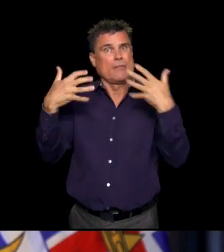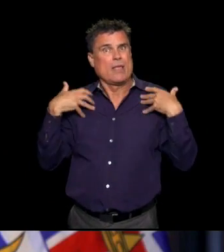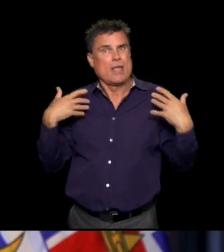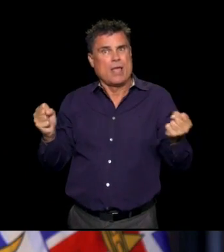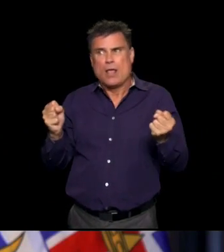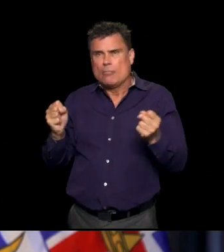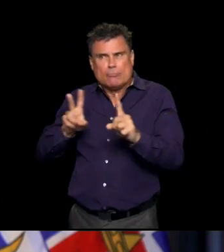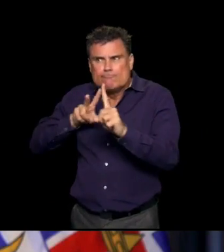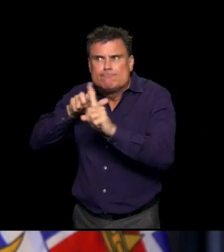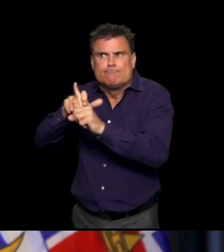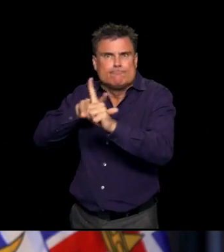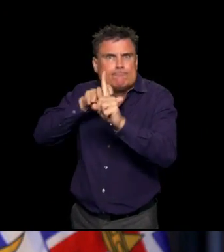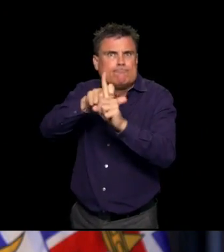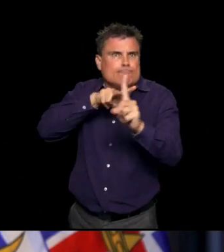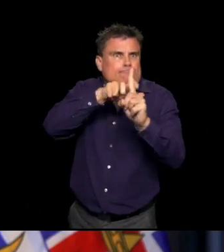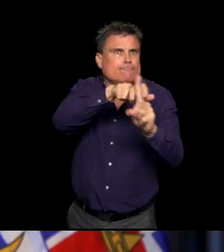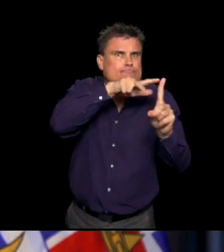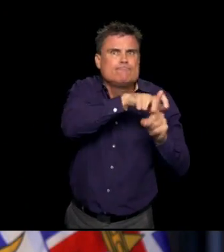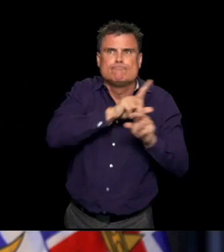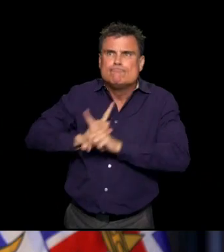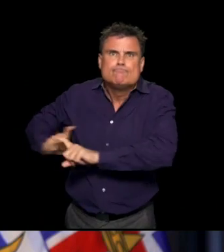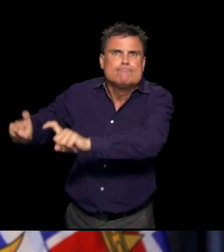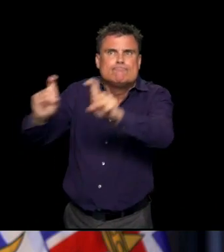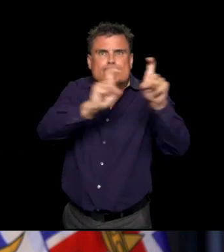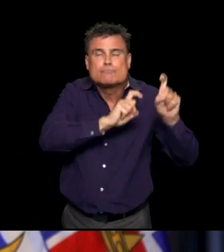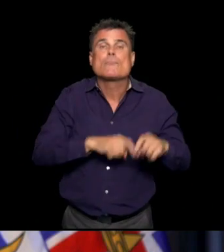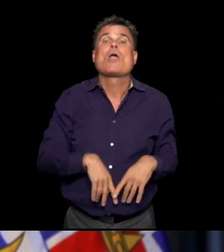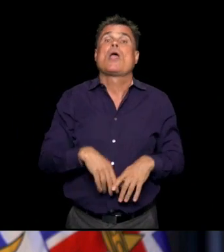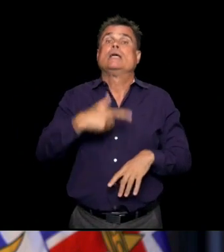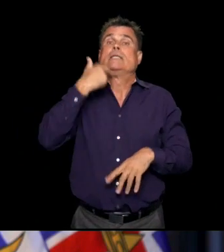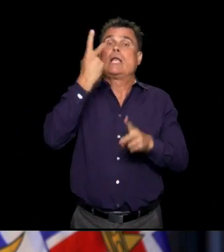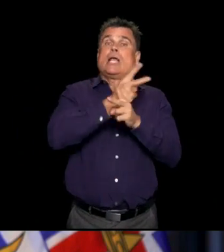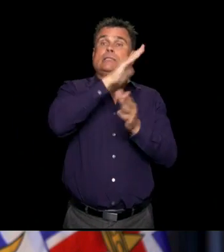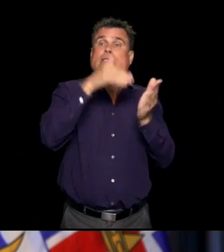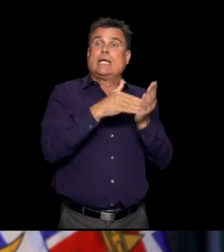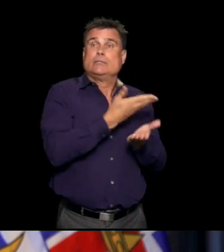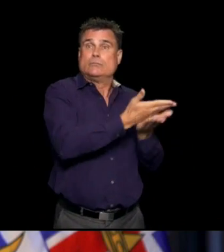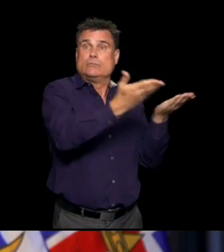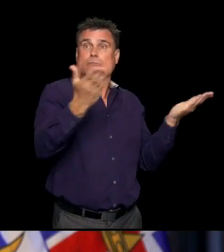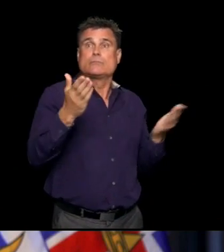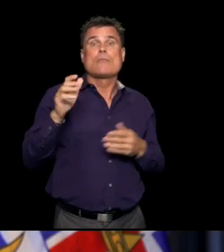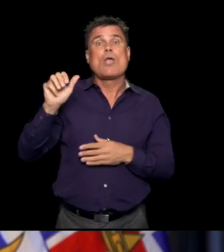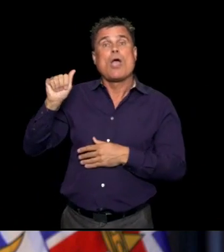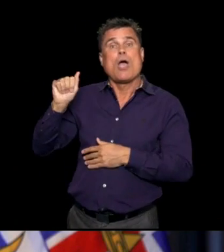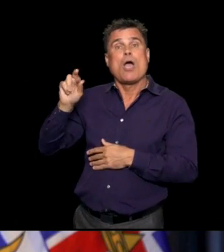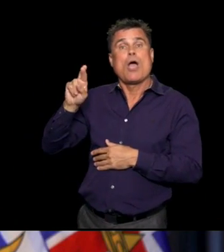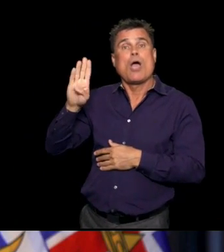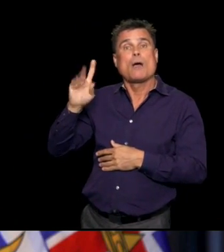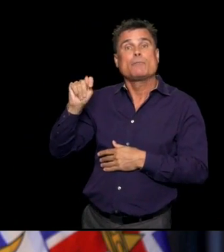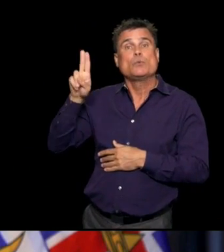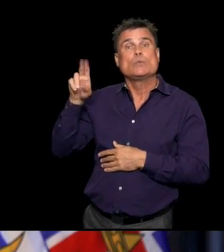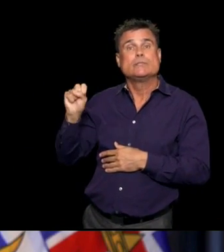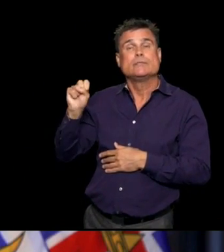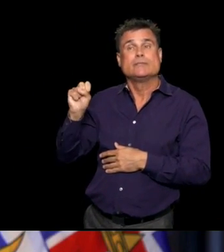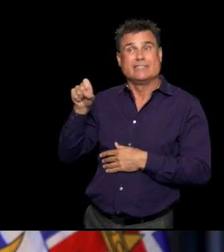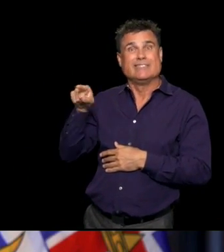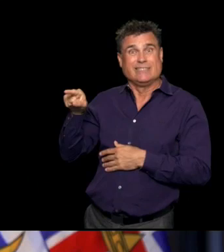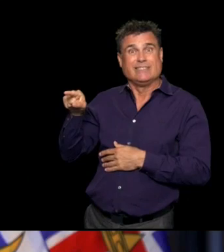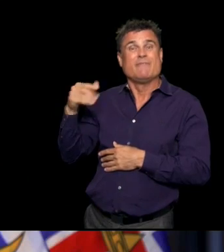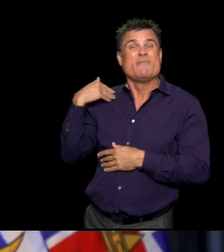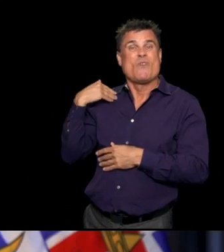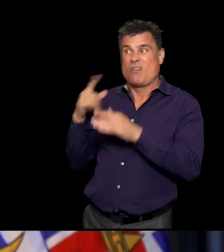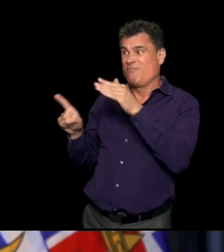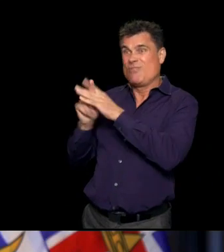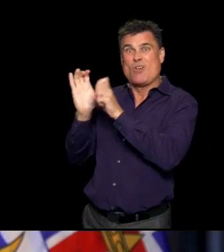-term care. We now have, as the outbreak is over, at Arbutus care center 11, either care homes